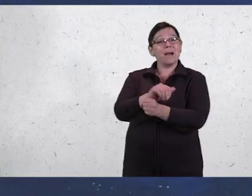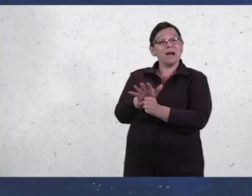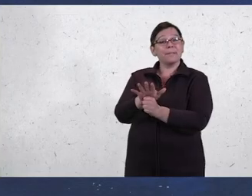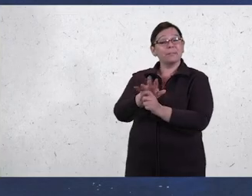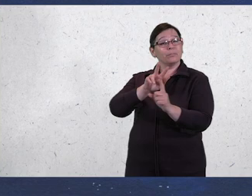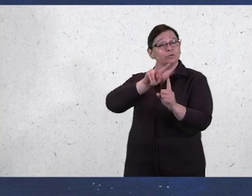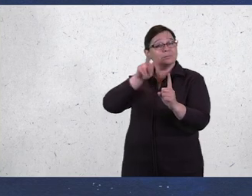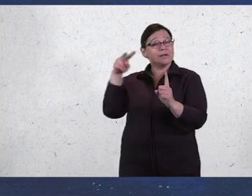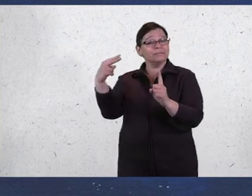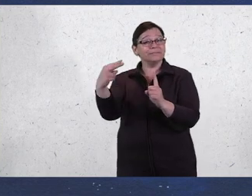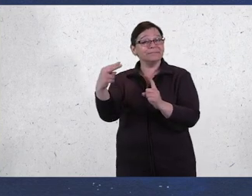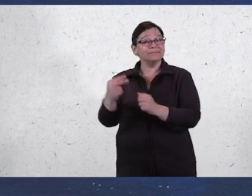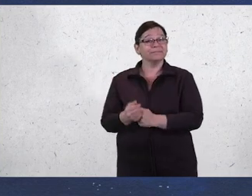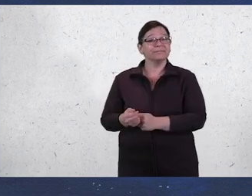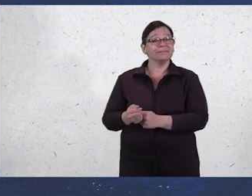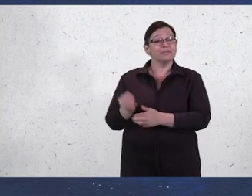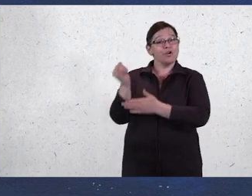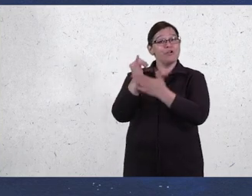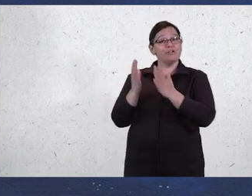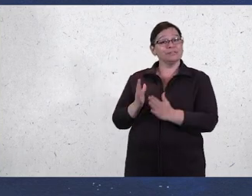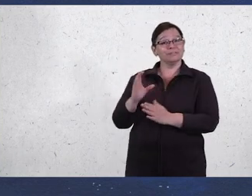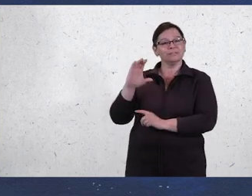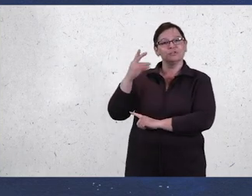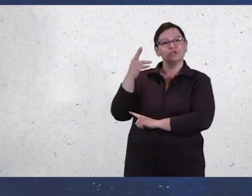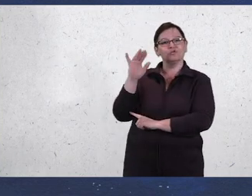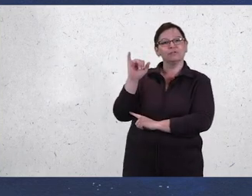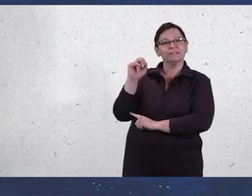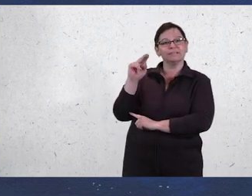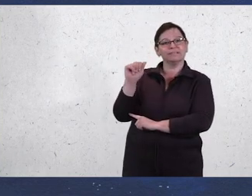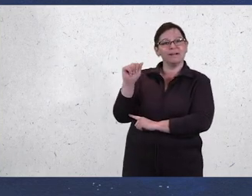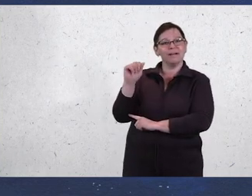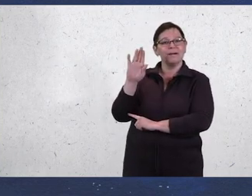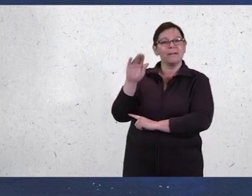Pandemic Perspective by Christina Baltice